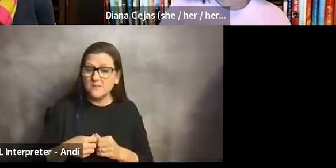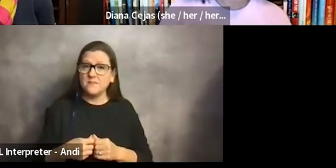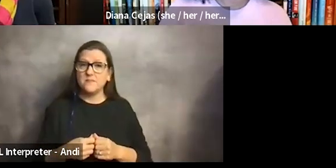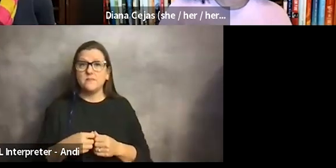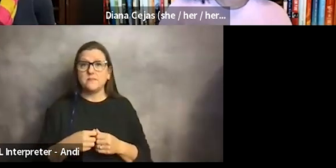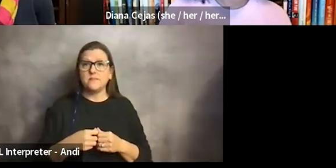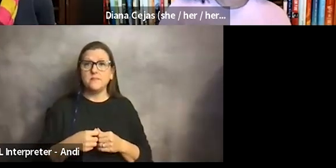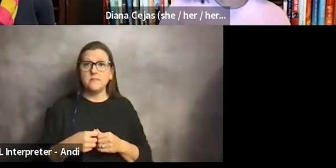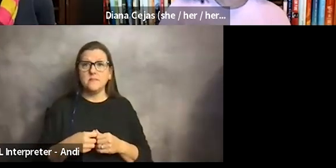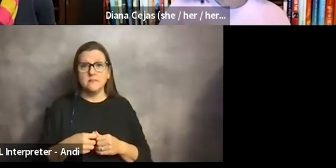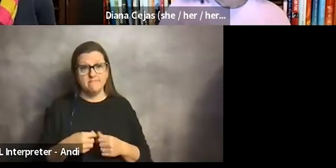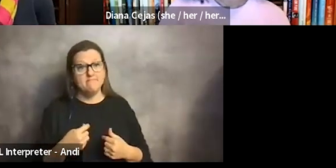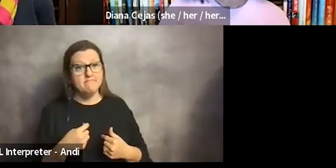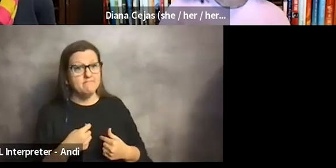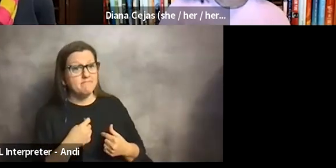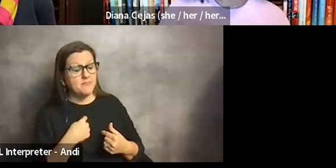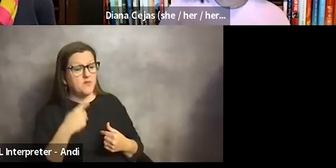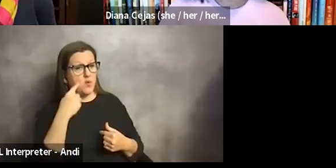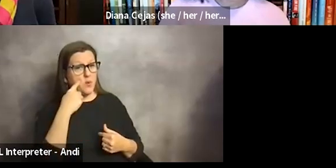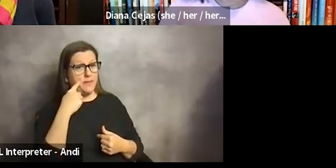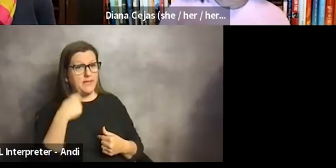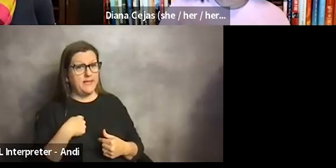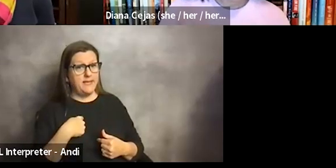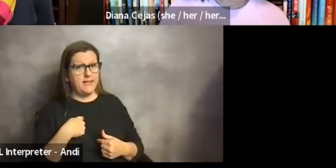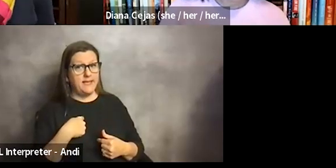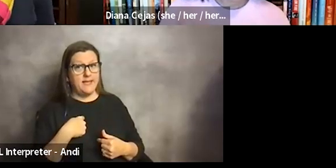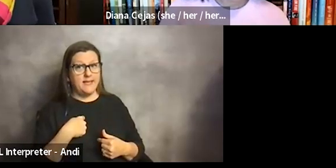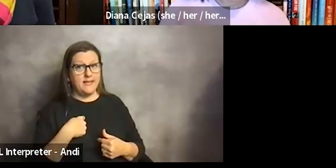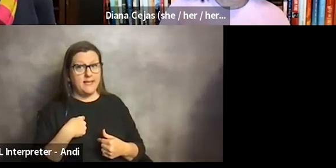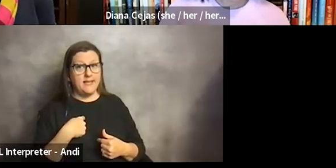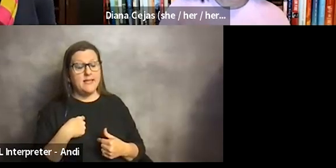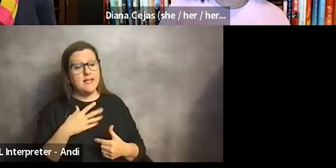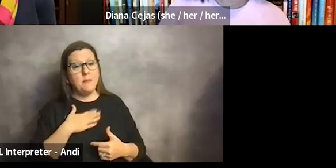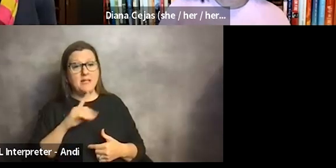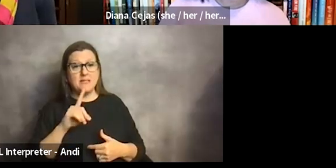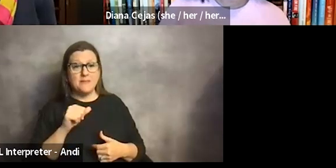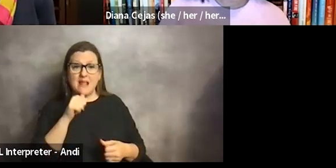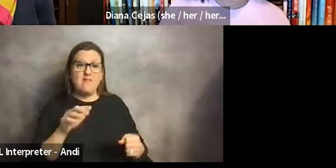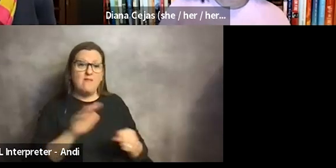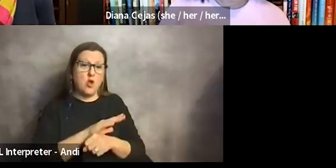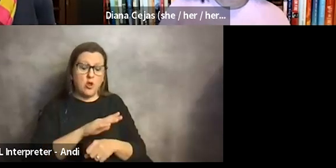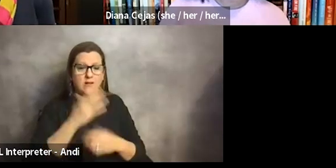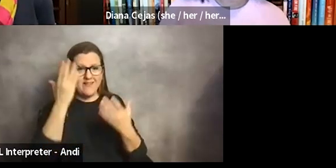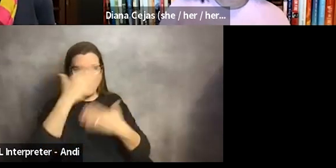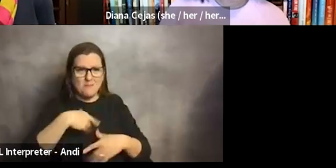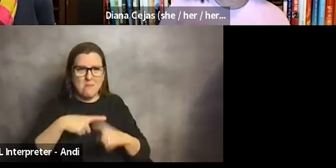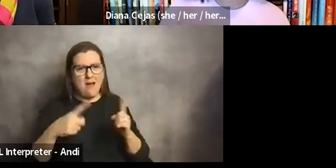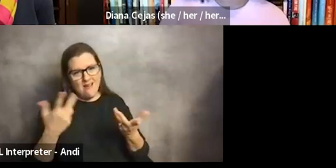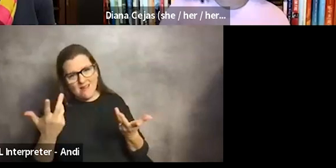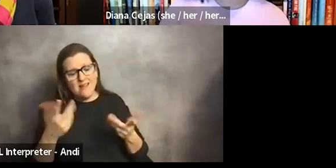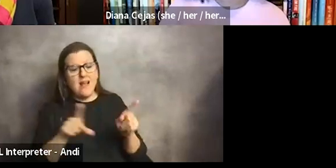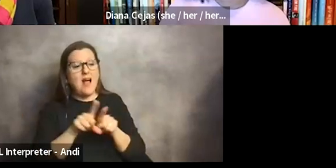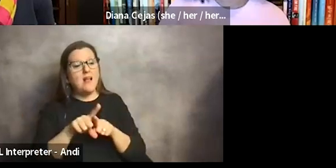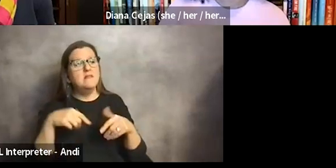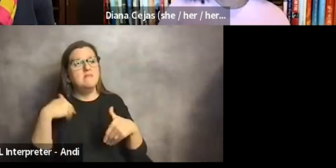I think for me, you know, not having that invisible of a disability, I had, you know, as I went along